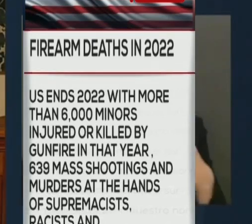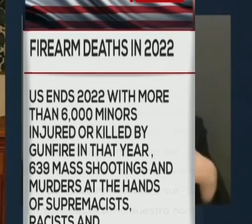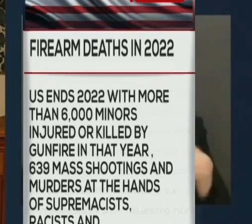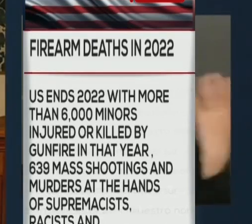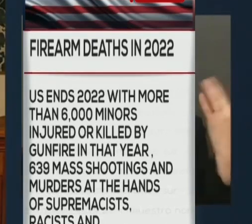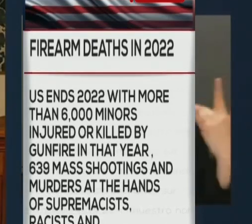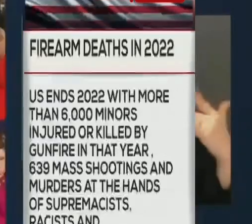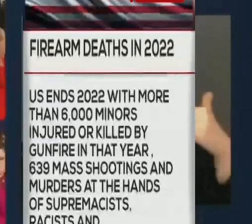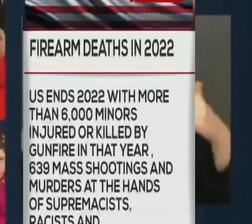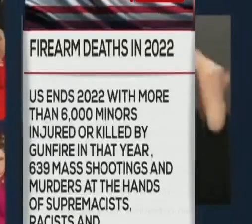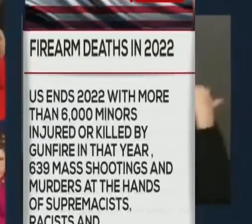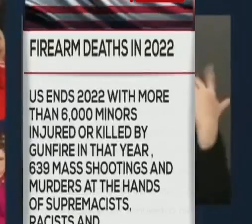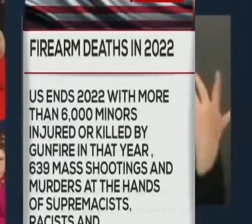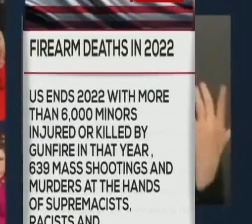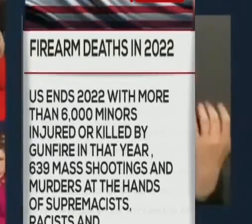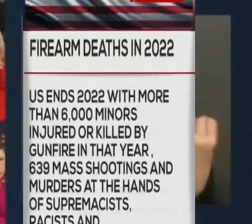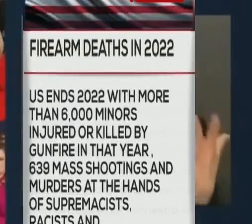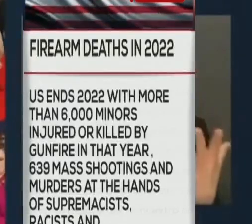But they risked.